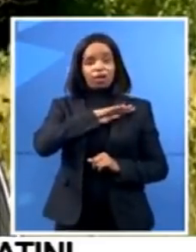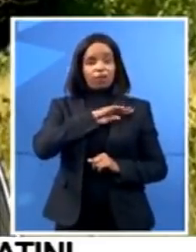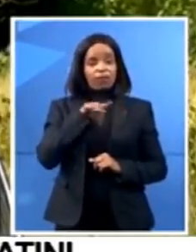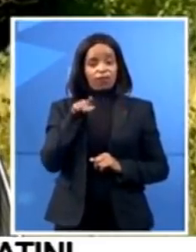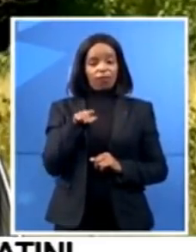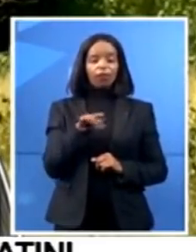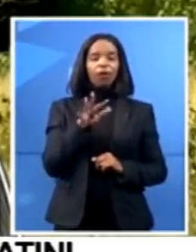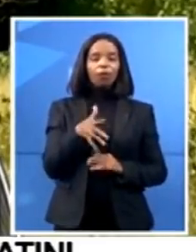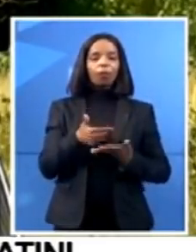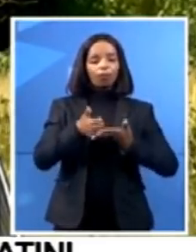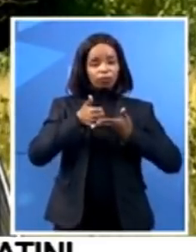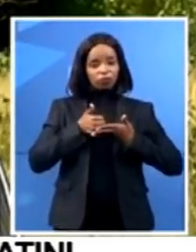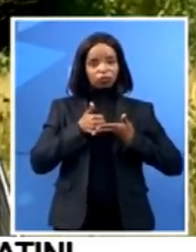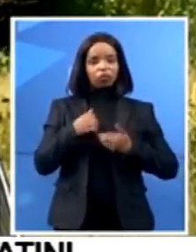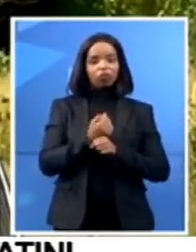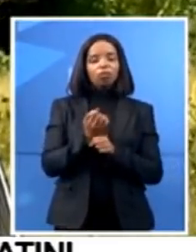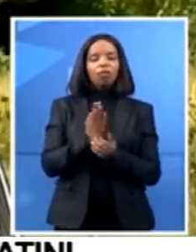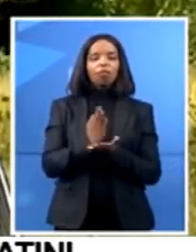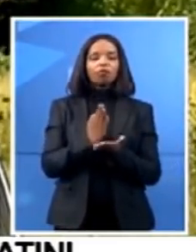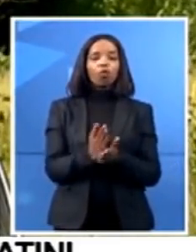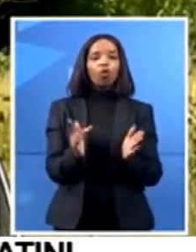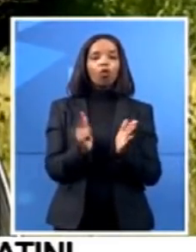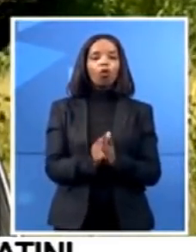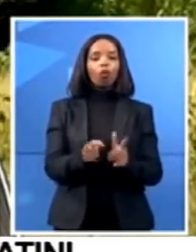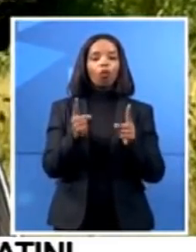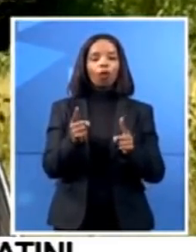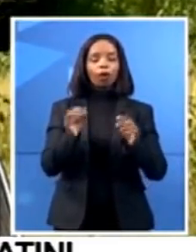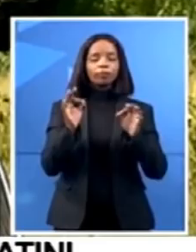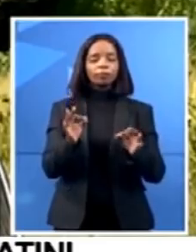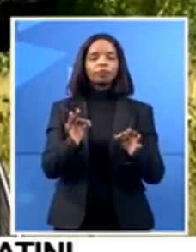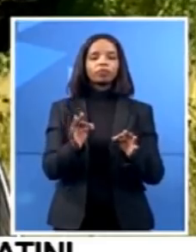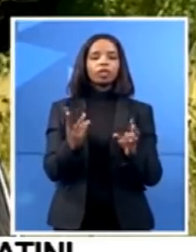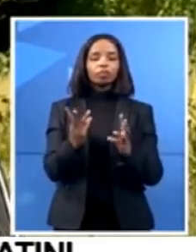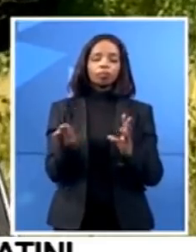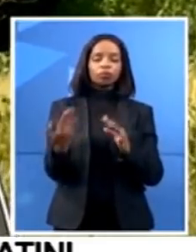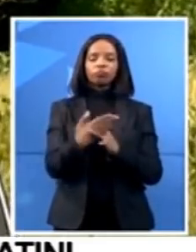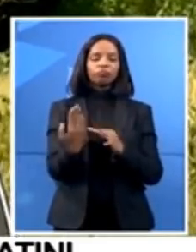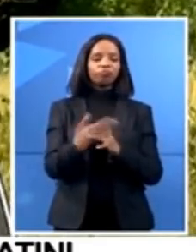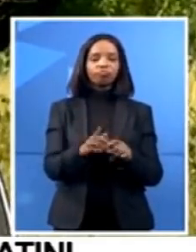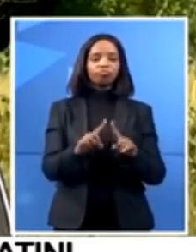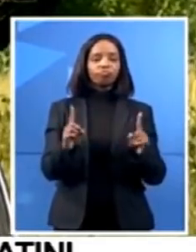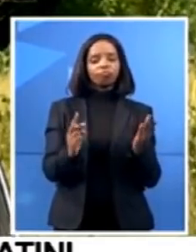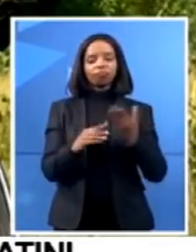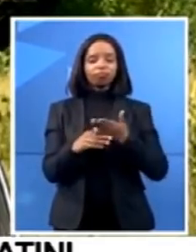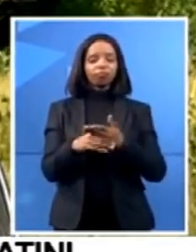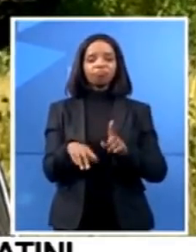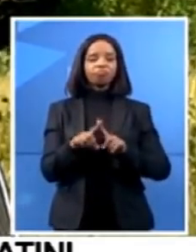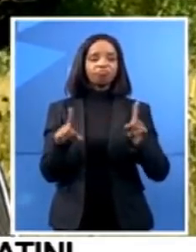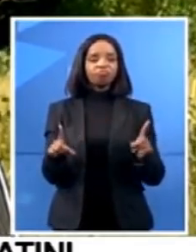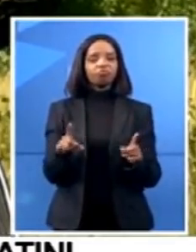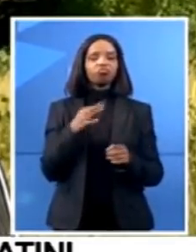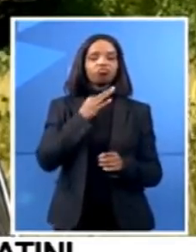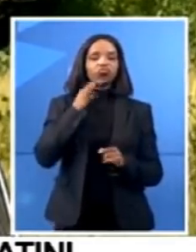maintain law and order and make sure that people doesn't cross willy nilly. So that we're able to then deal with the challenges of the coronavirus